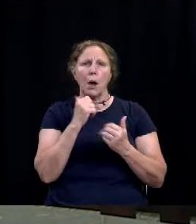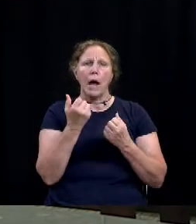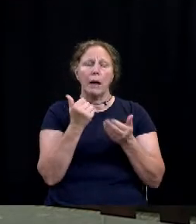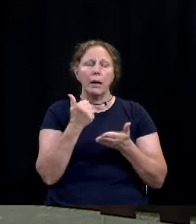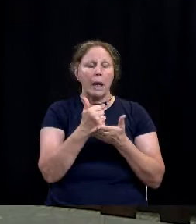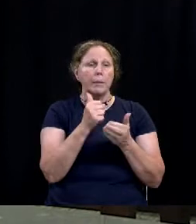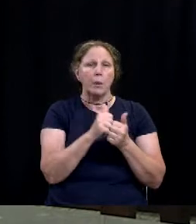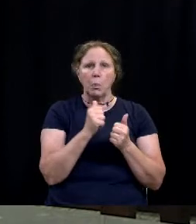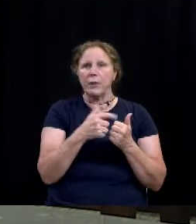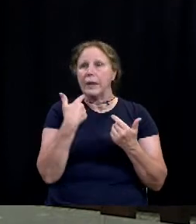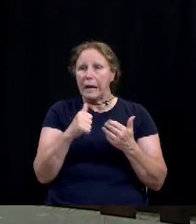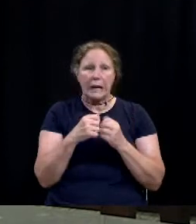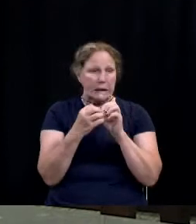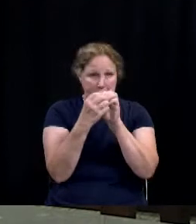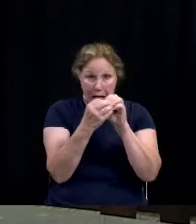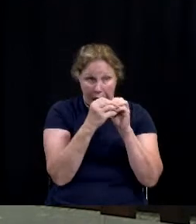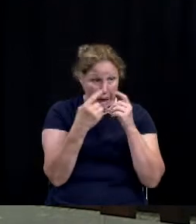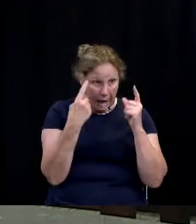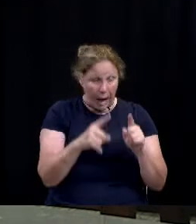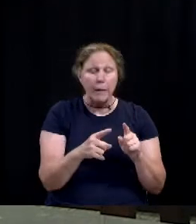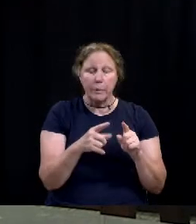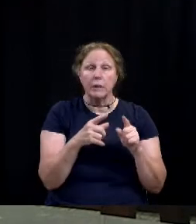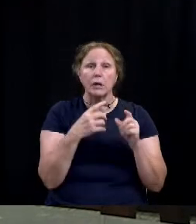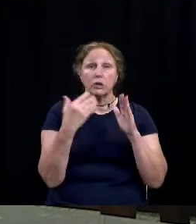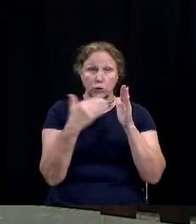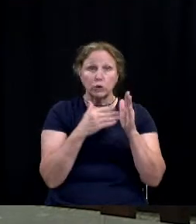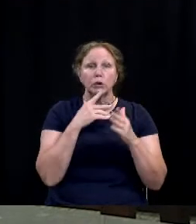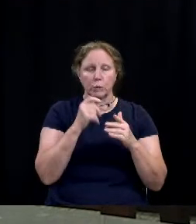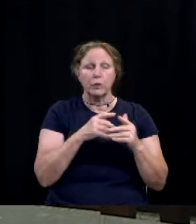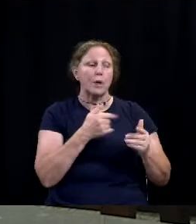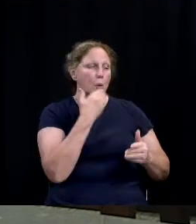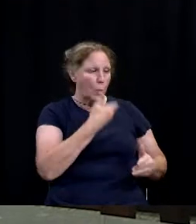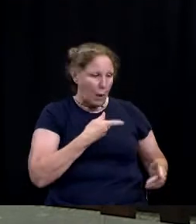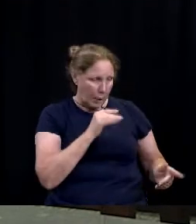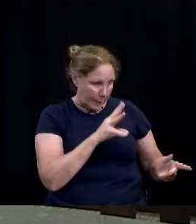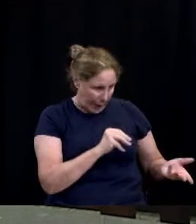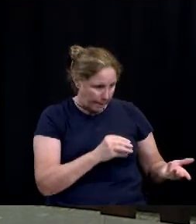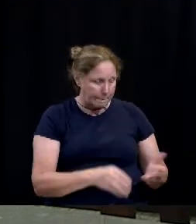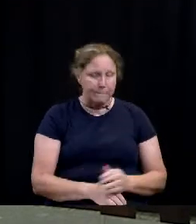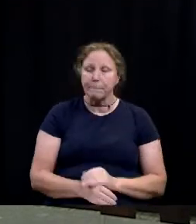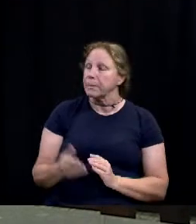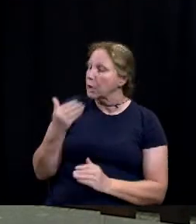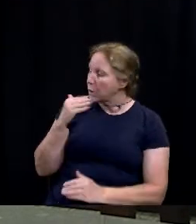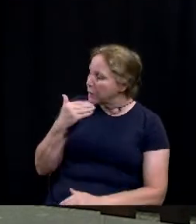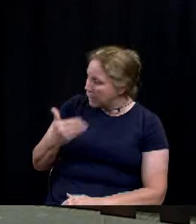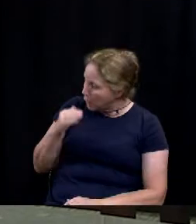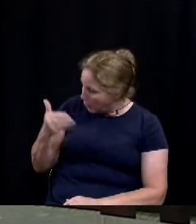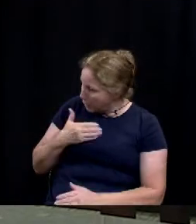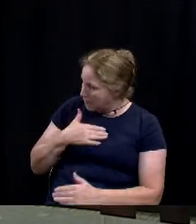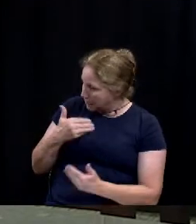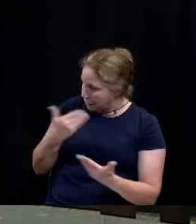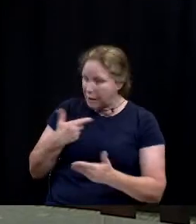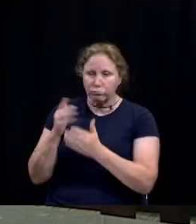litigation. So I'd like to welcome Kim to our office. Very good. Welcome. Glad to have you here.